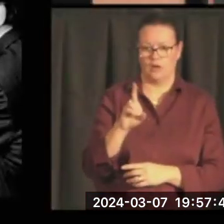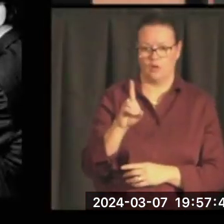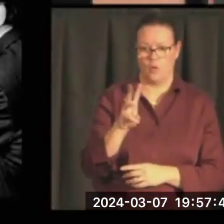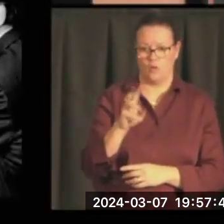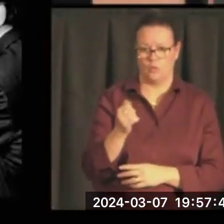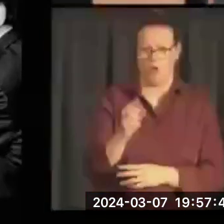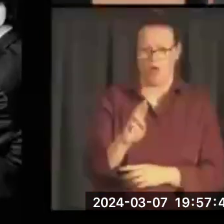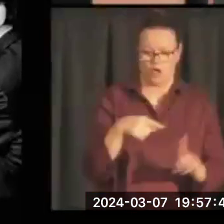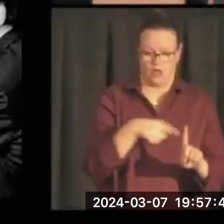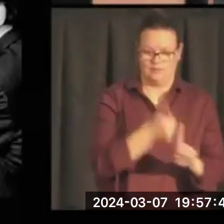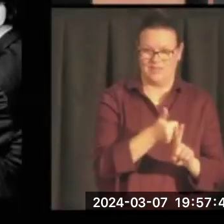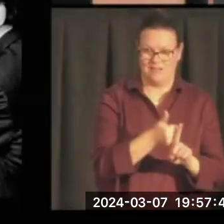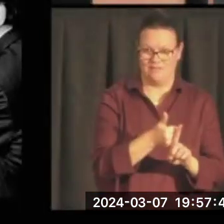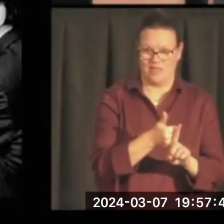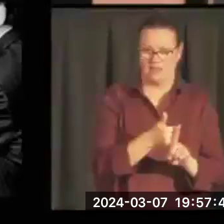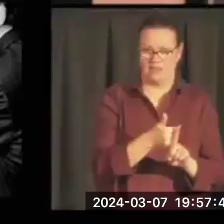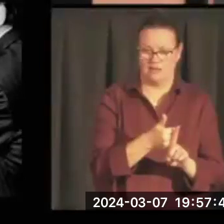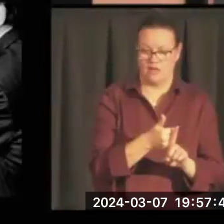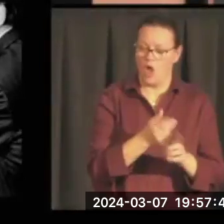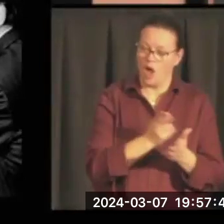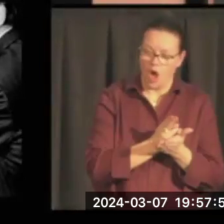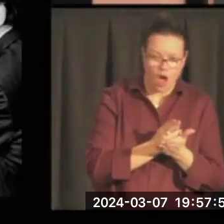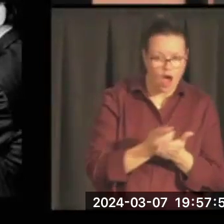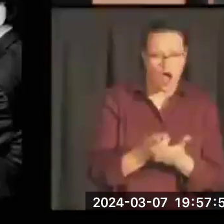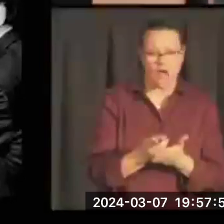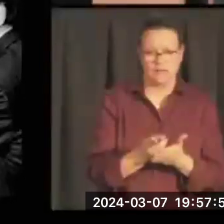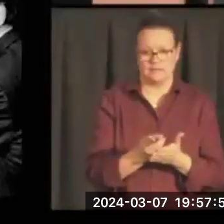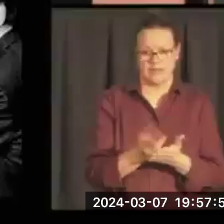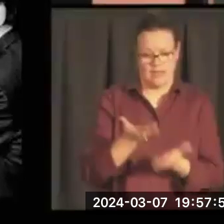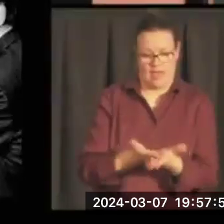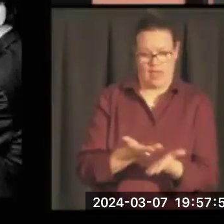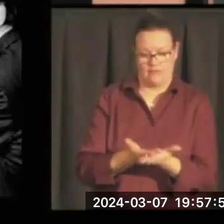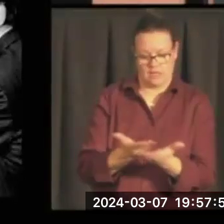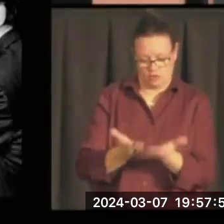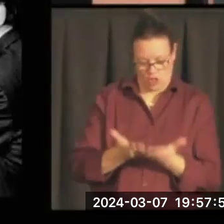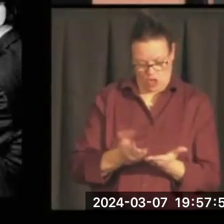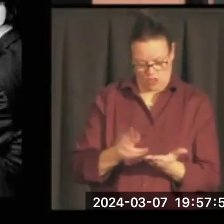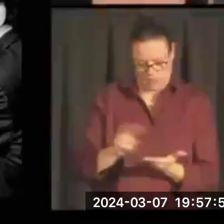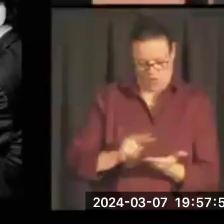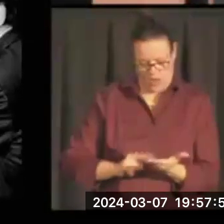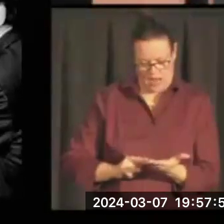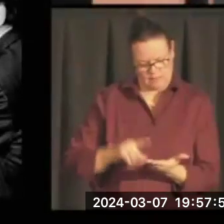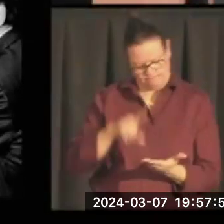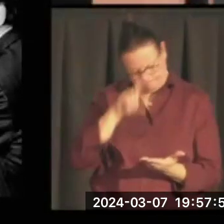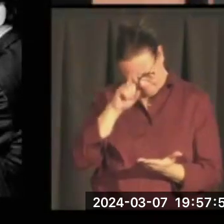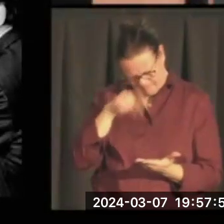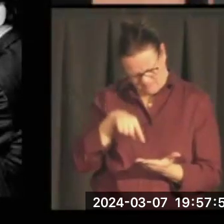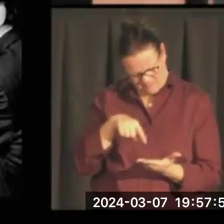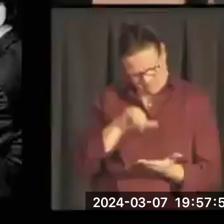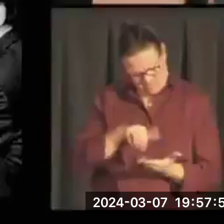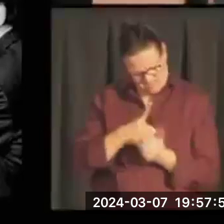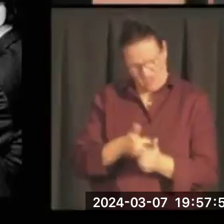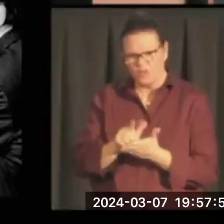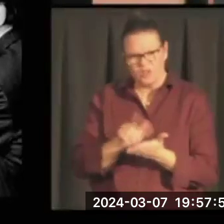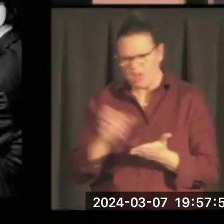who once again honestly looked at the evidence and questioned about whether it was in the rule of law or not.